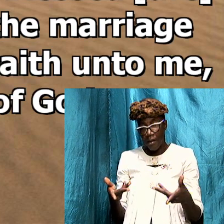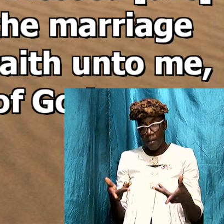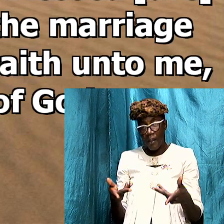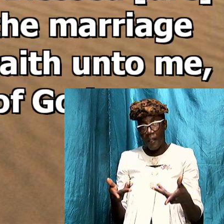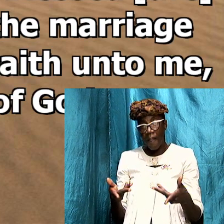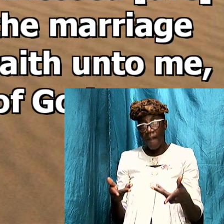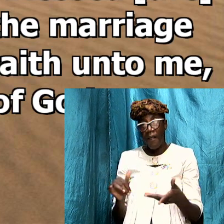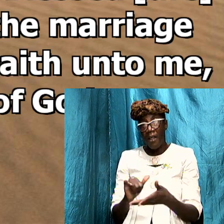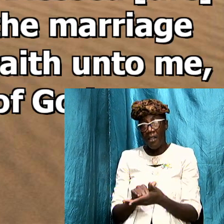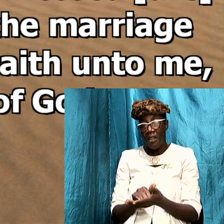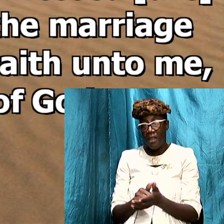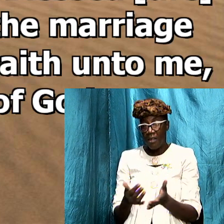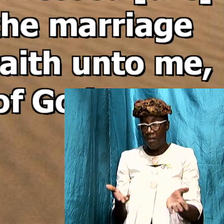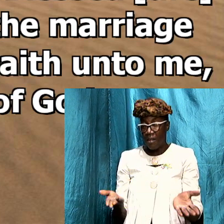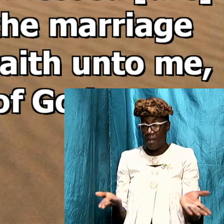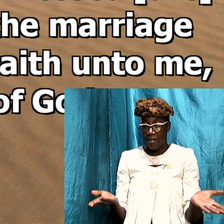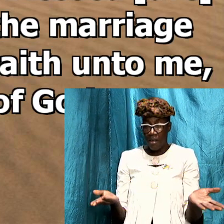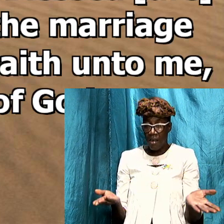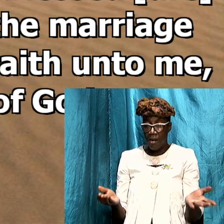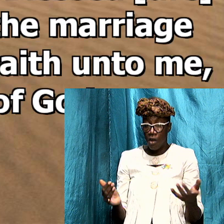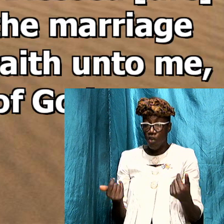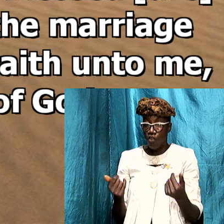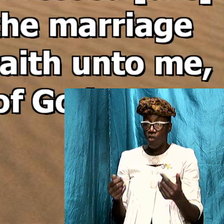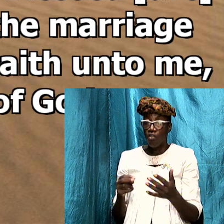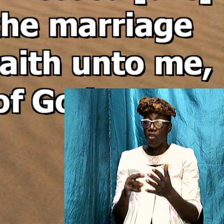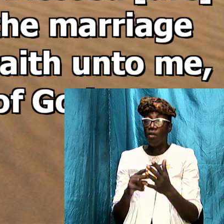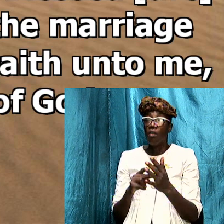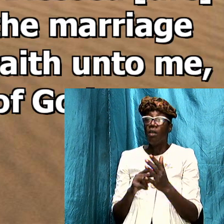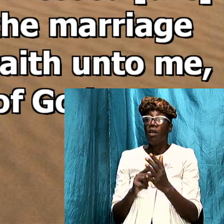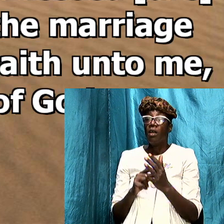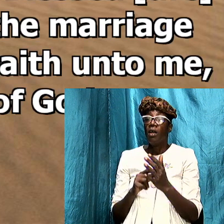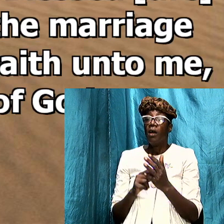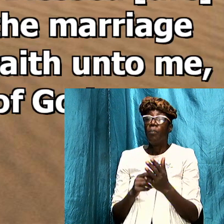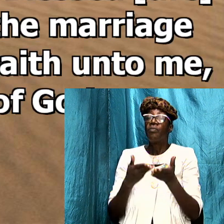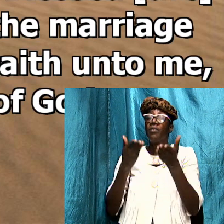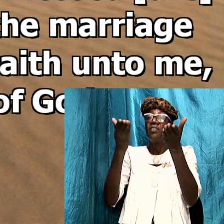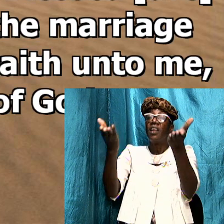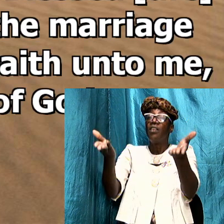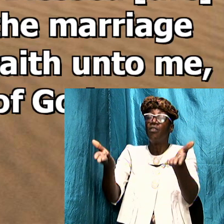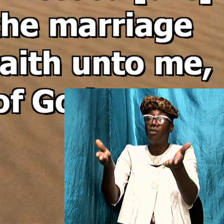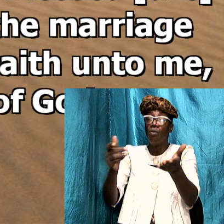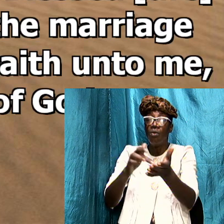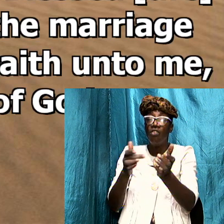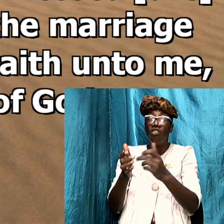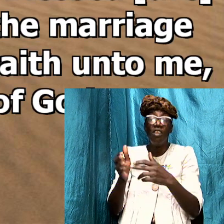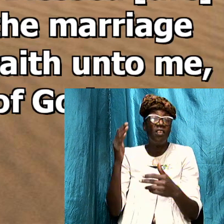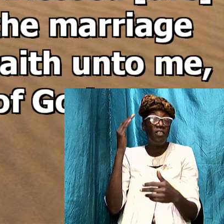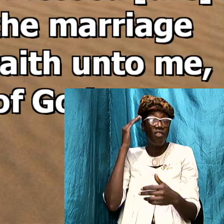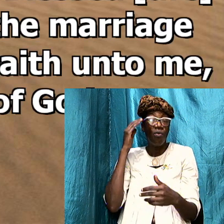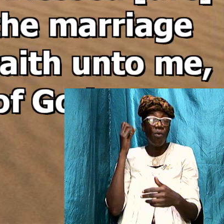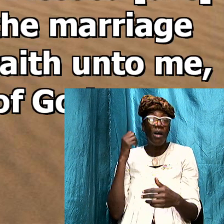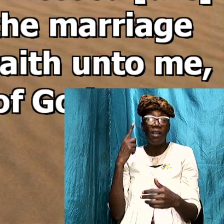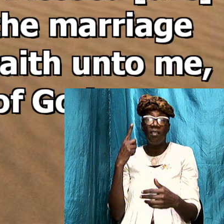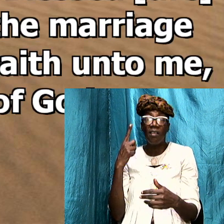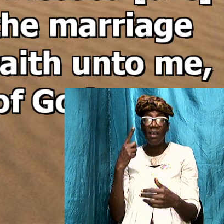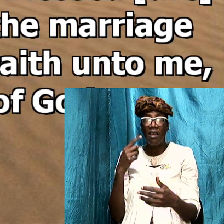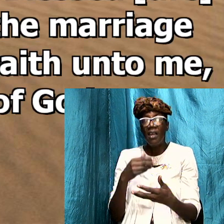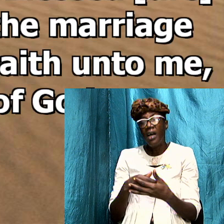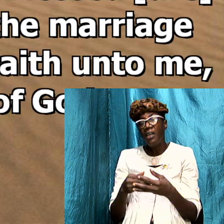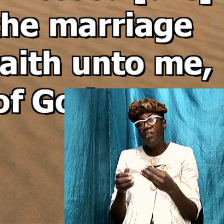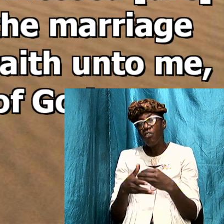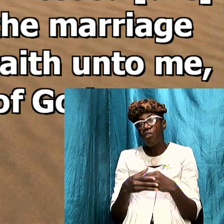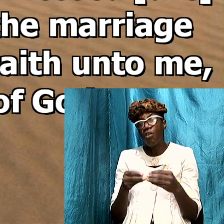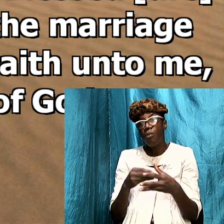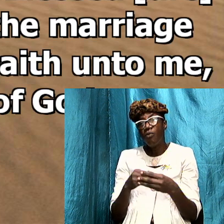symbols that are here are just to present to you that Jesus knows he understands and he's comforting you